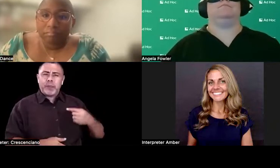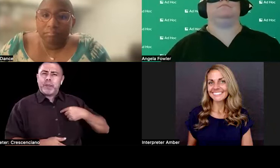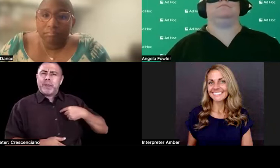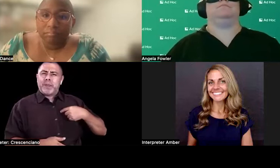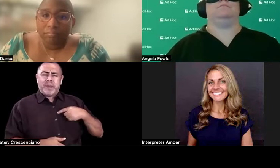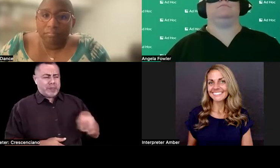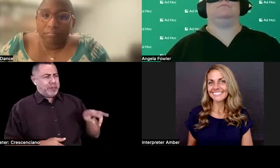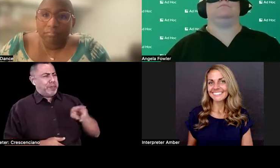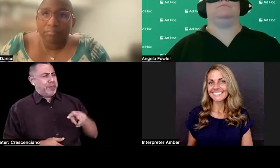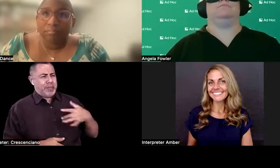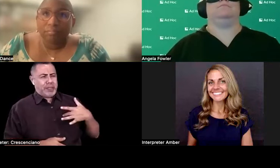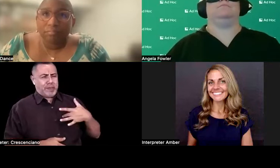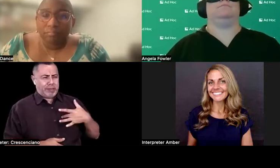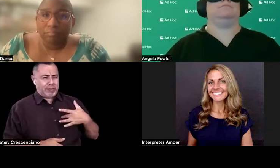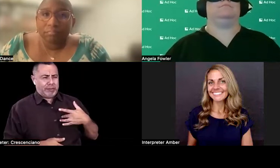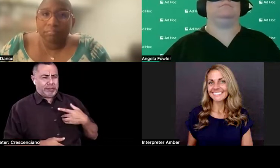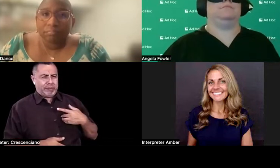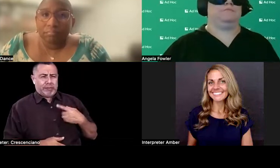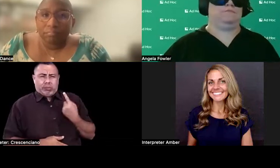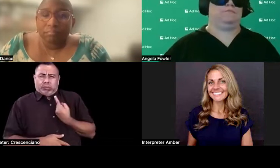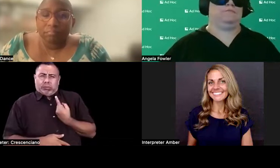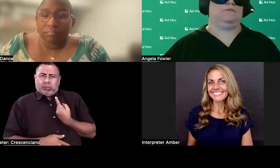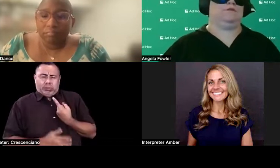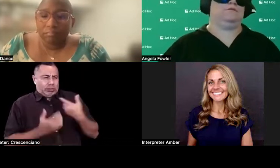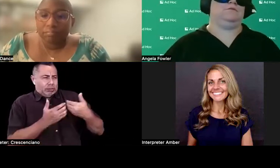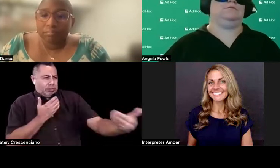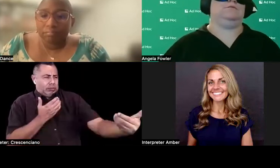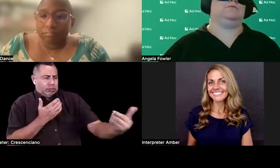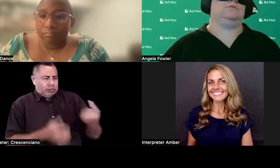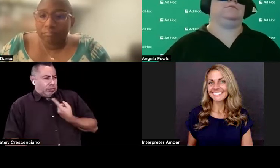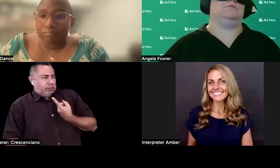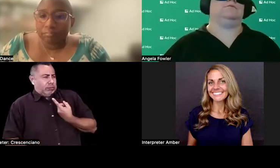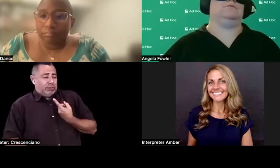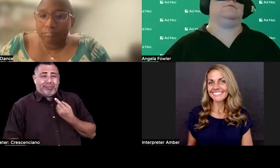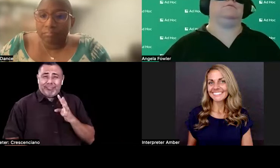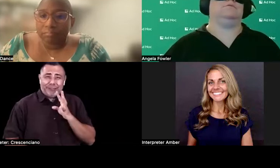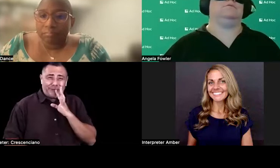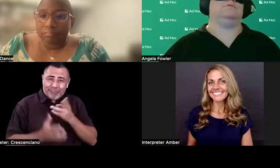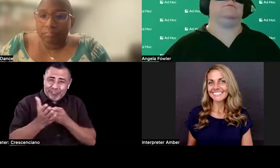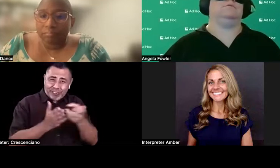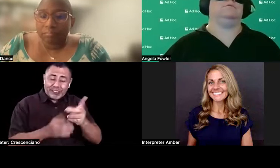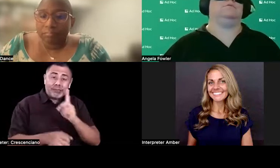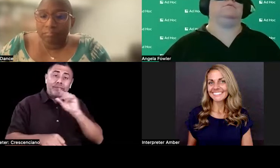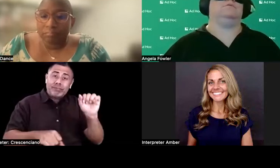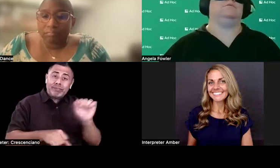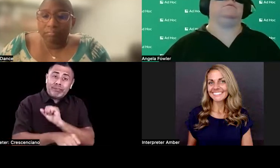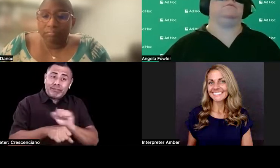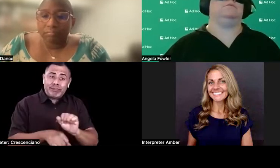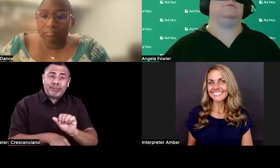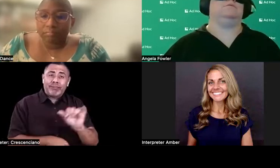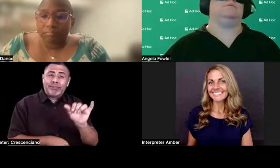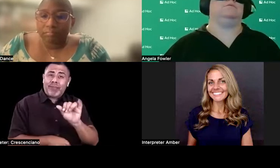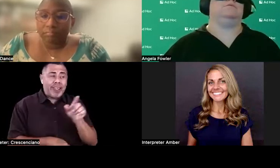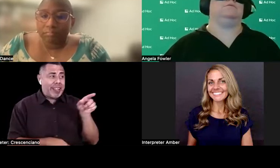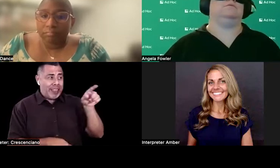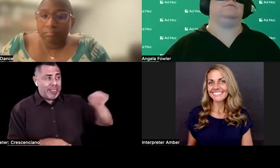segregated to be honest, because it was like, it was literally like pointing a finger. Um, and I feel